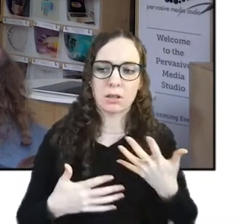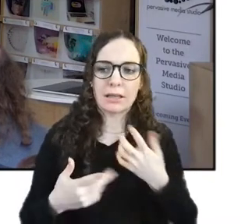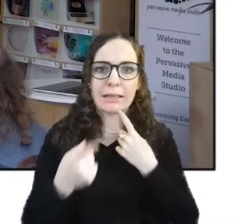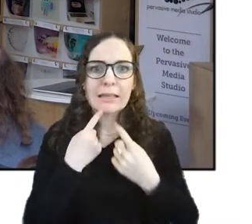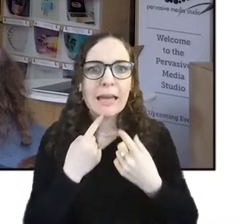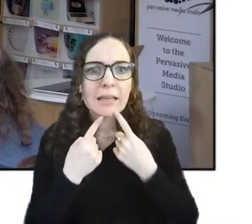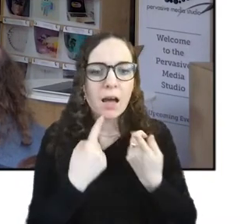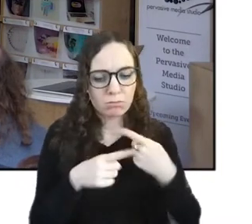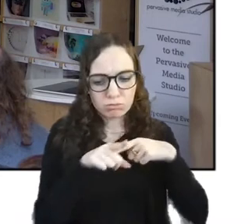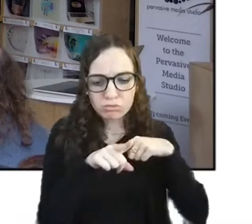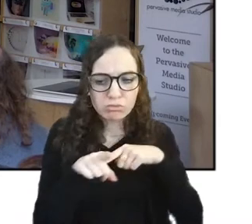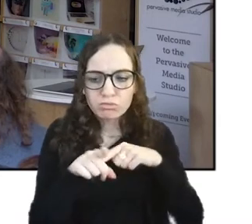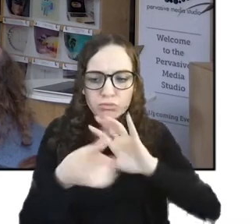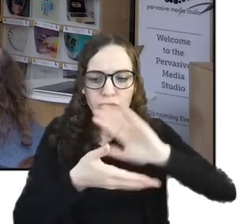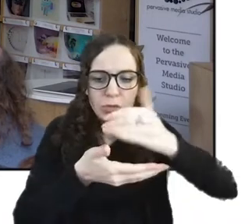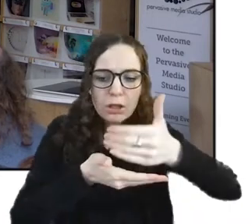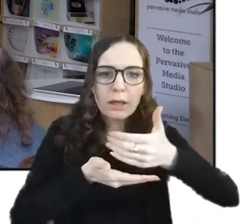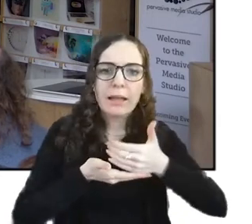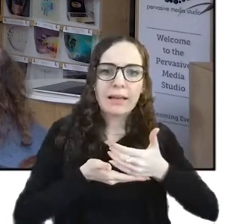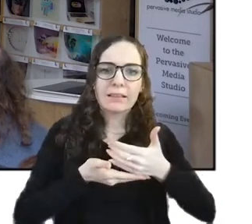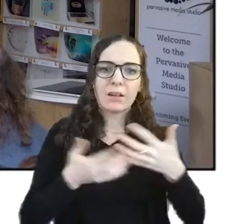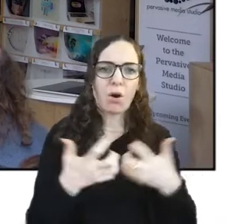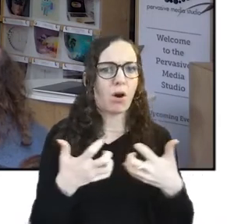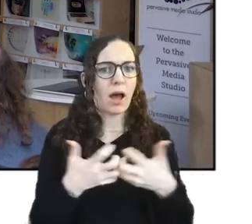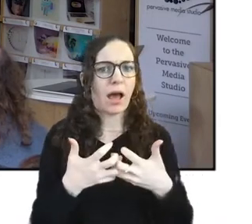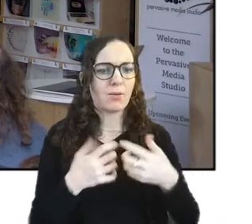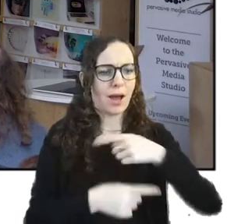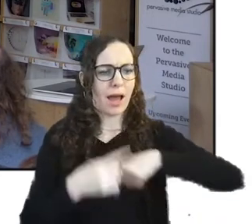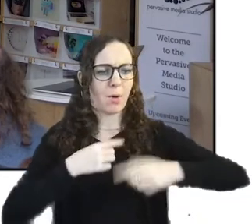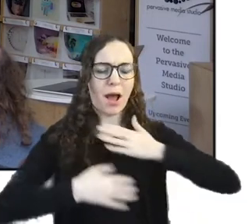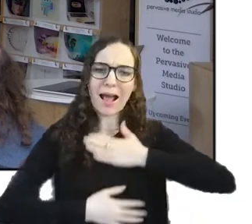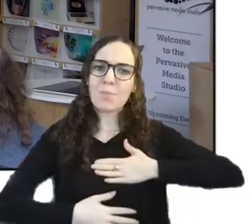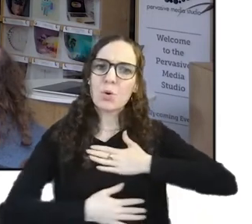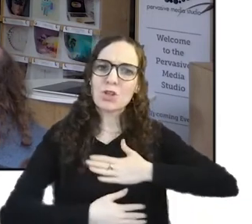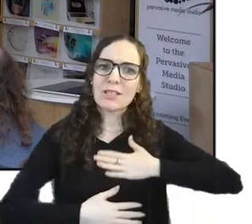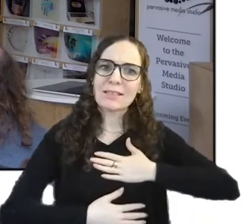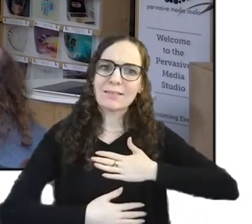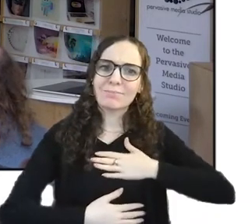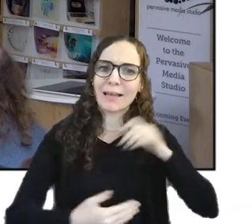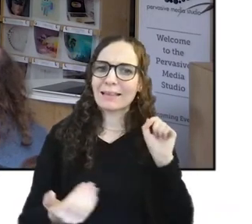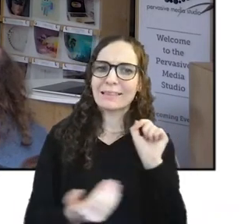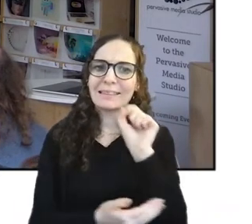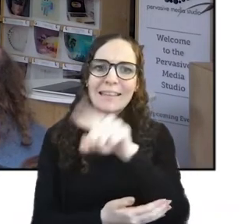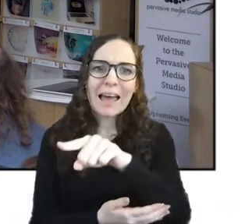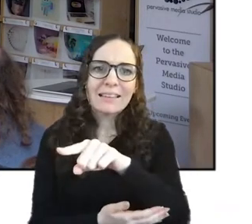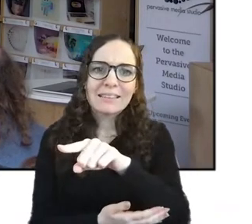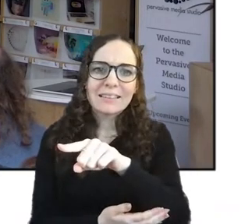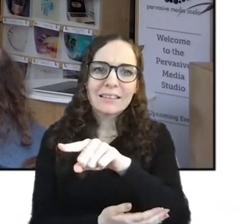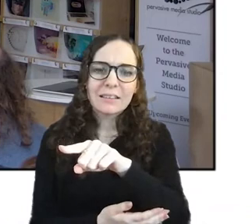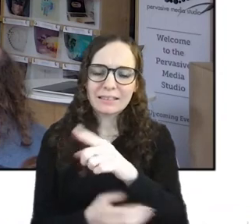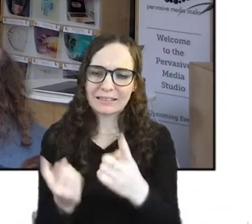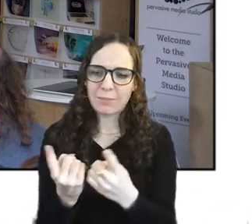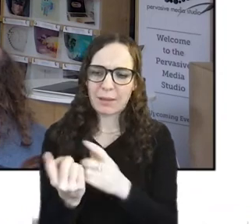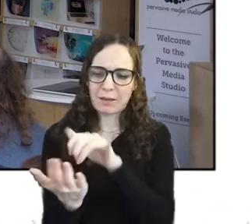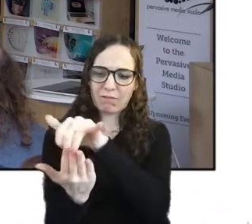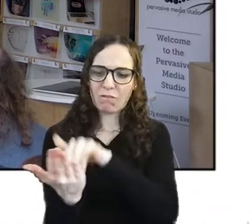the way that we communicate and share emotions remotely through these kind of sometimes quite cold objects